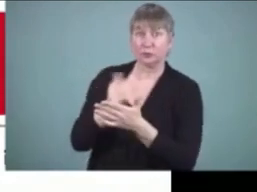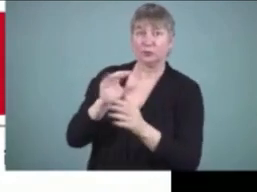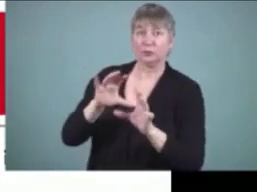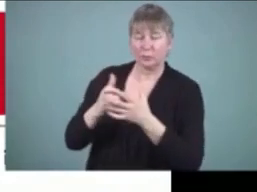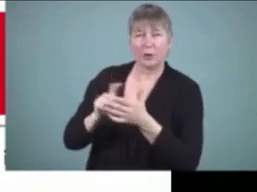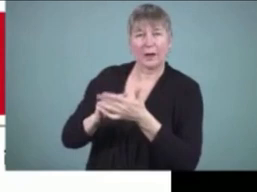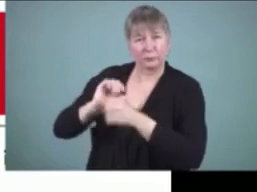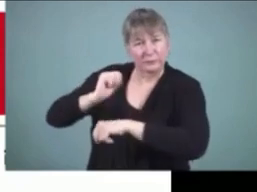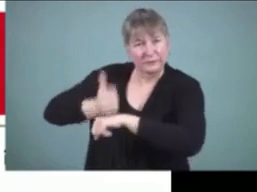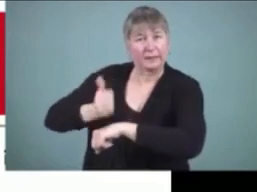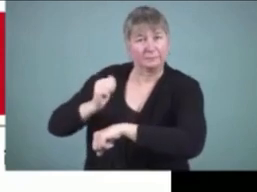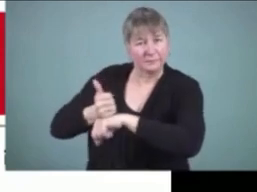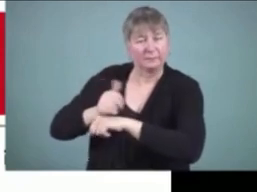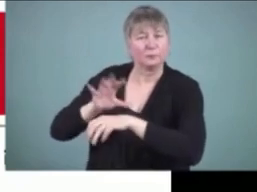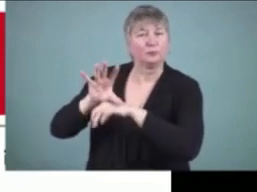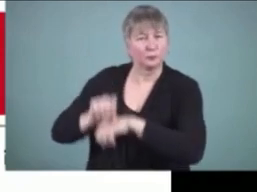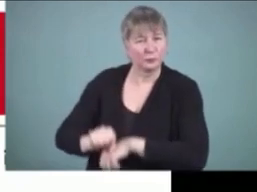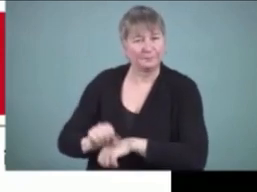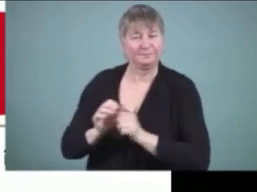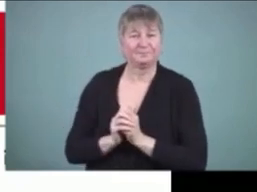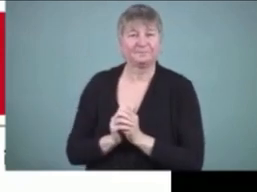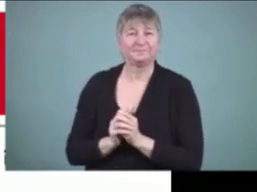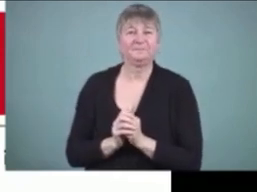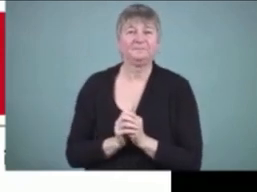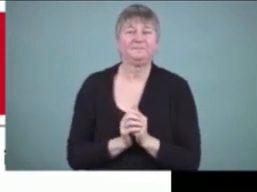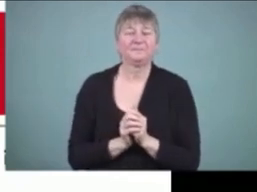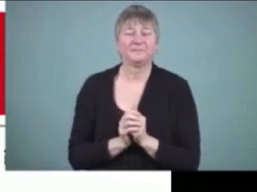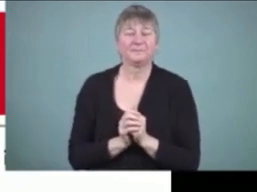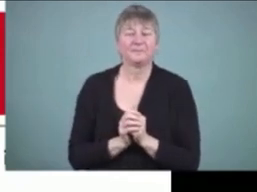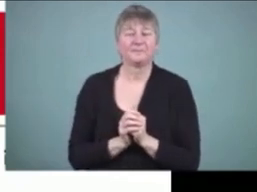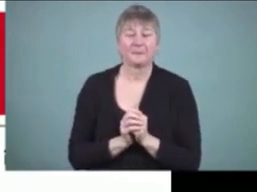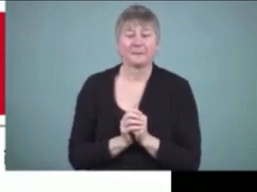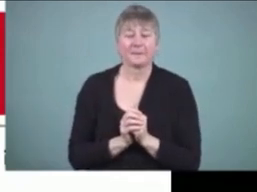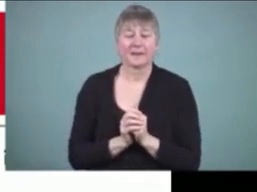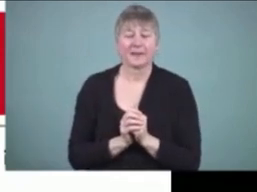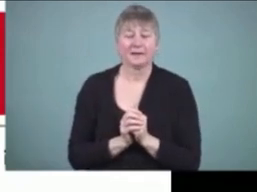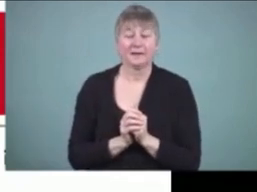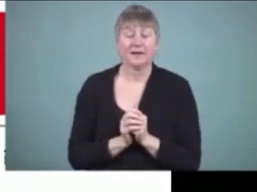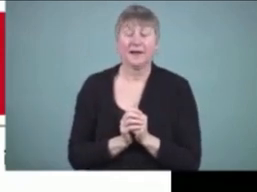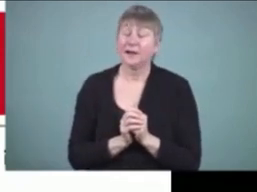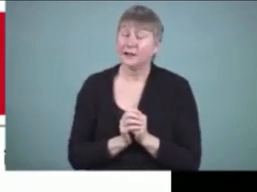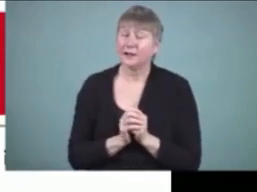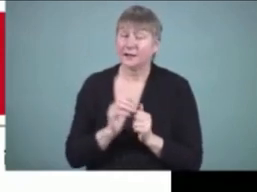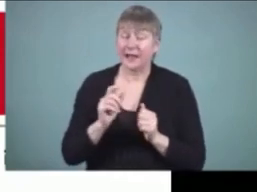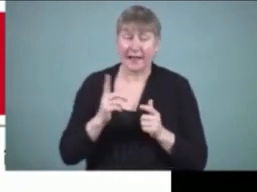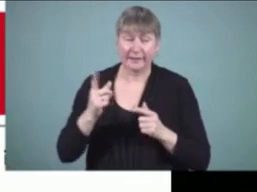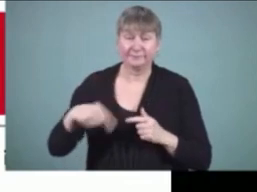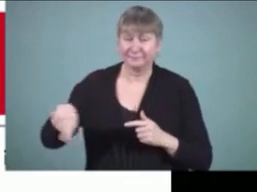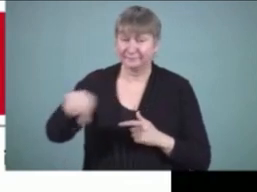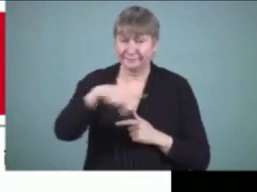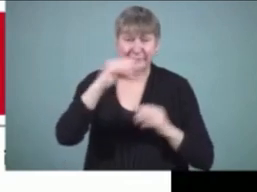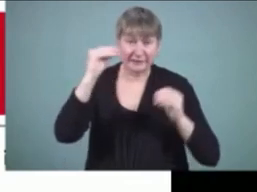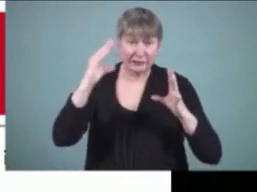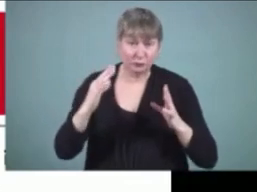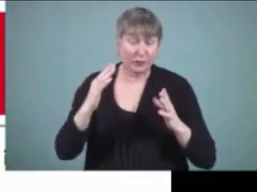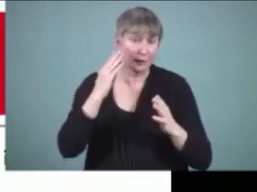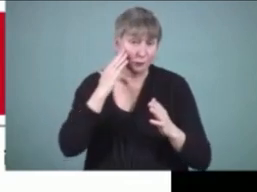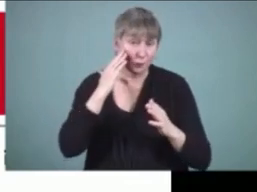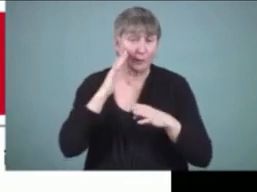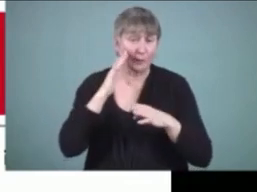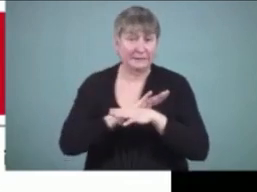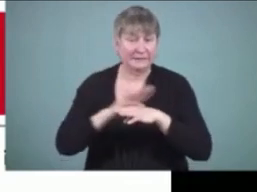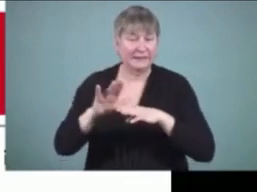The other element in our busy teaching lives is that you can actually address all aspects of the writing